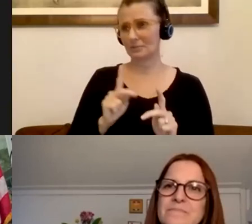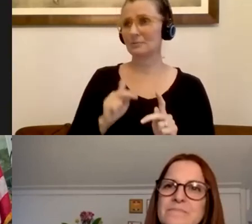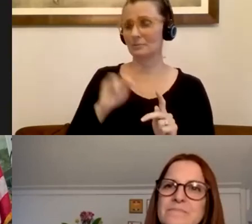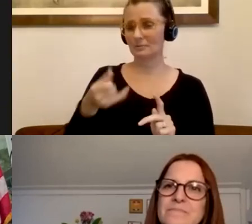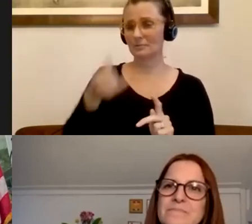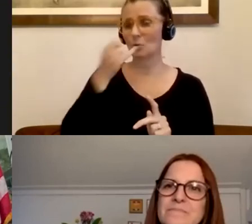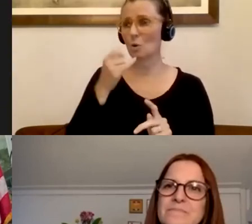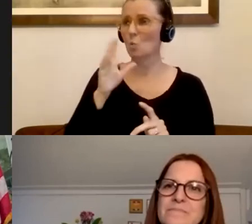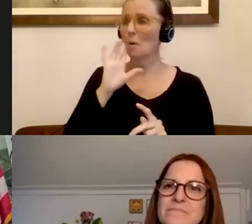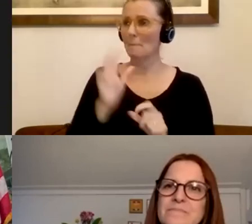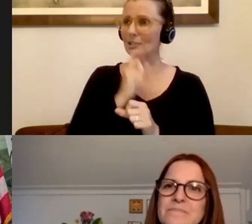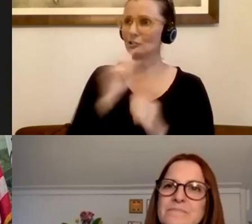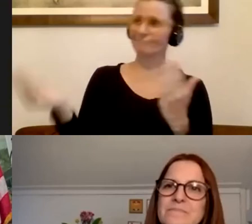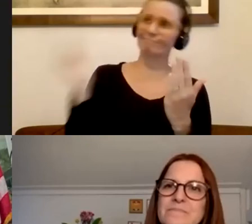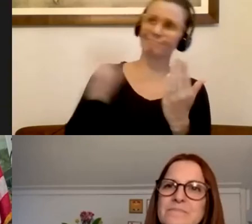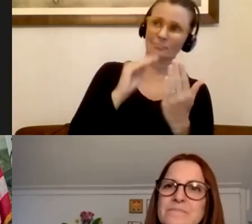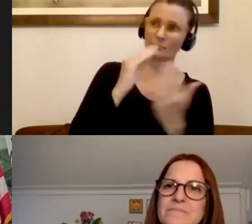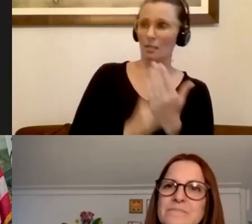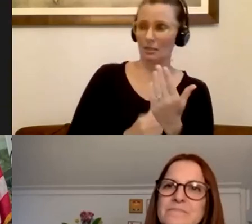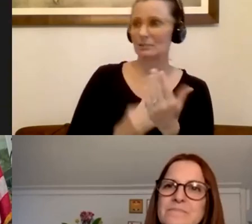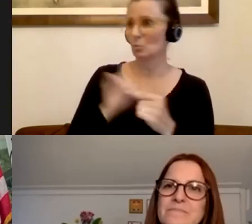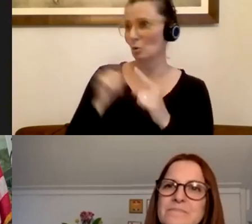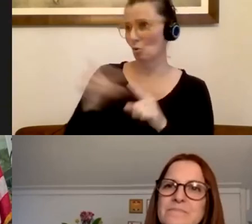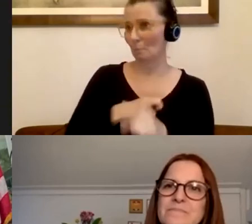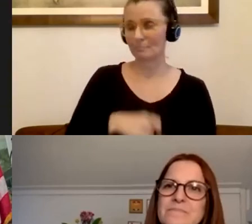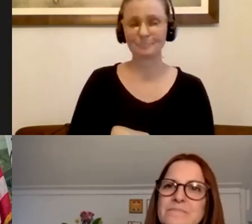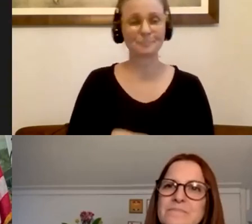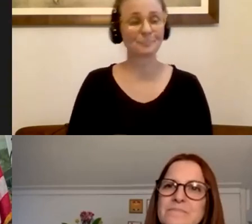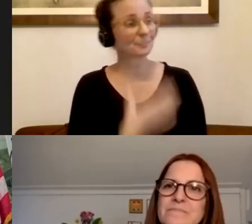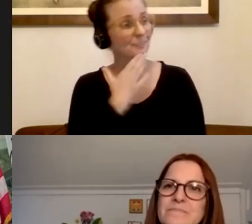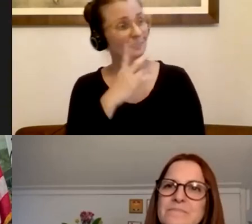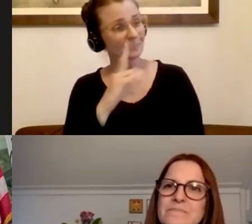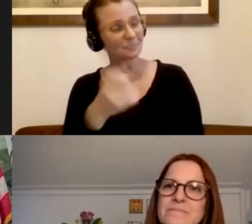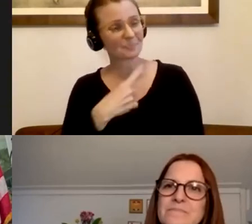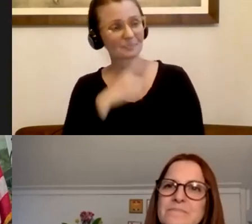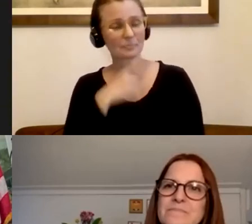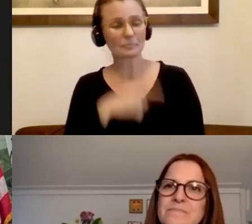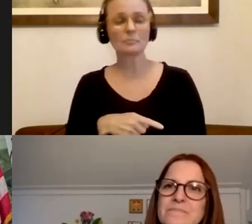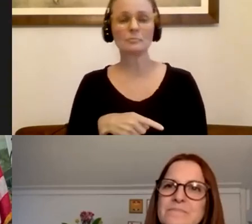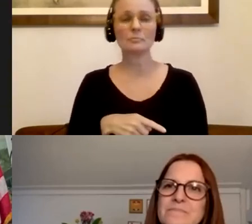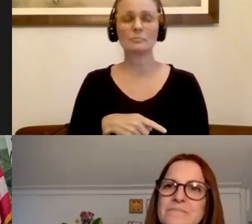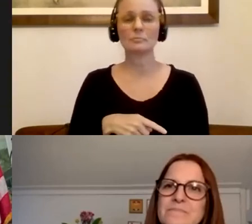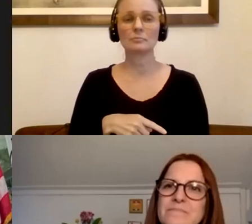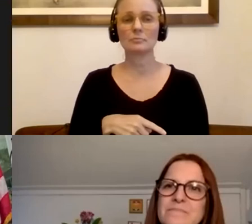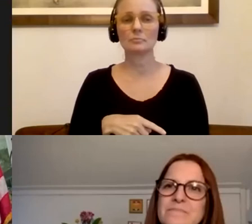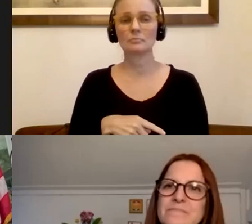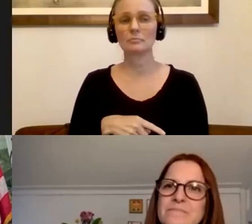them on the mat on the list that quickly. Thank you for that question. This question was sent in by